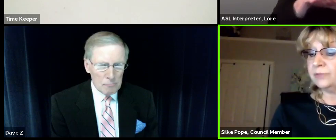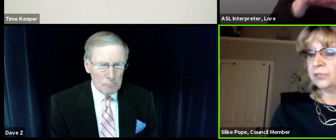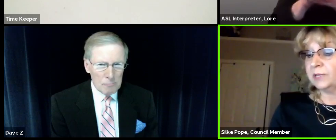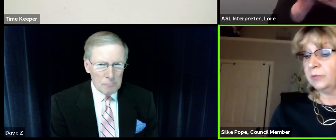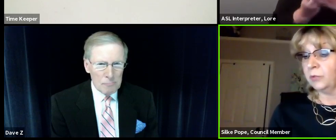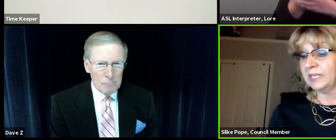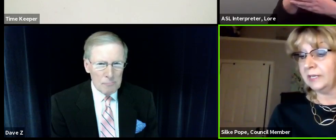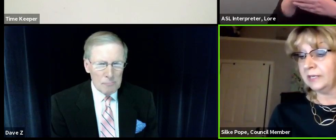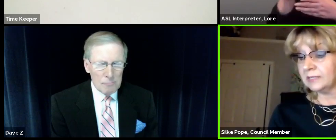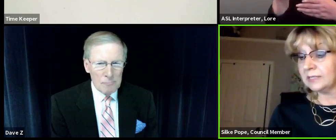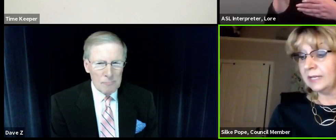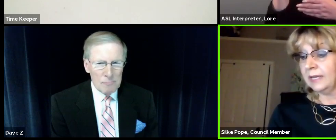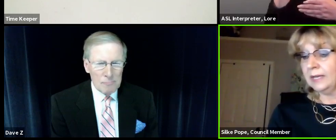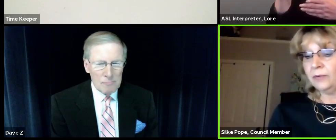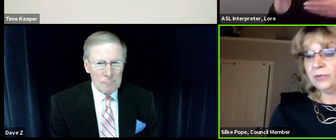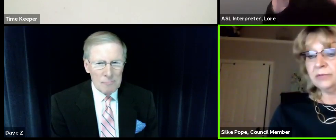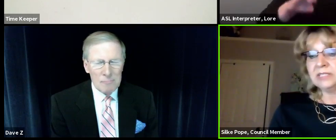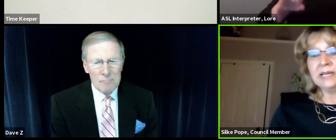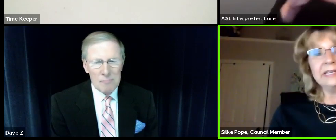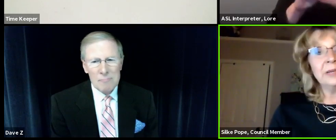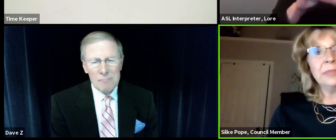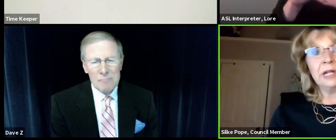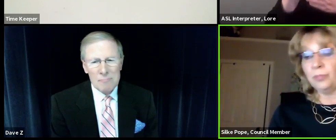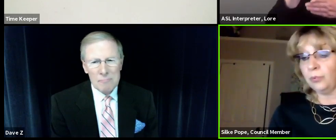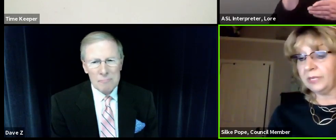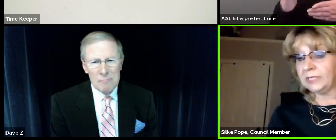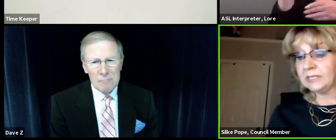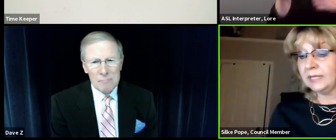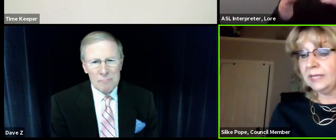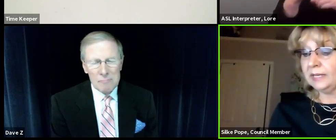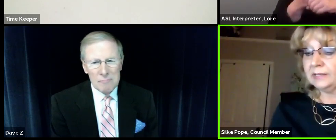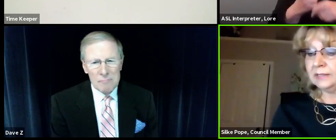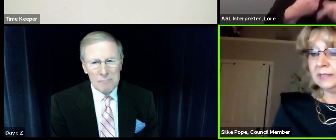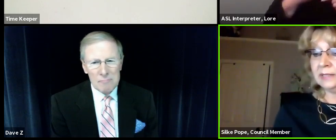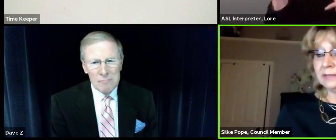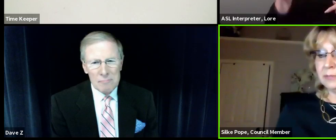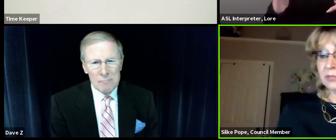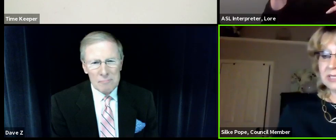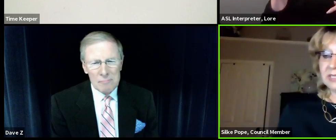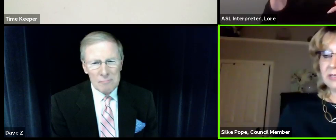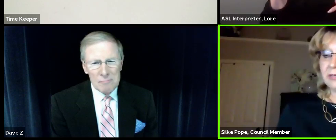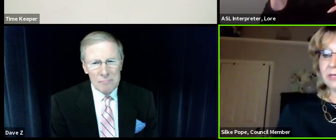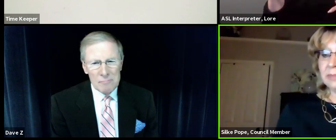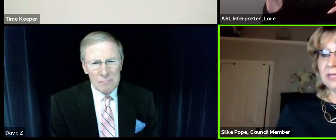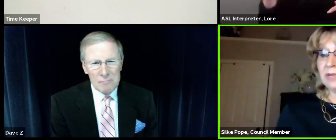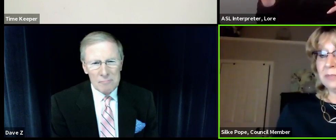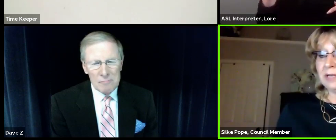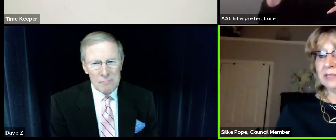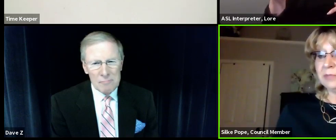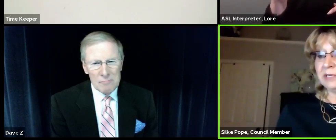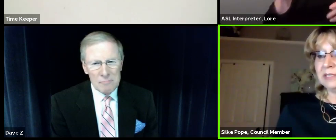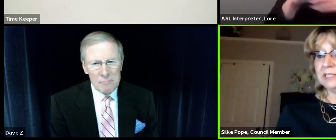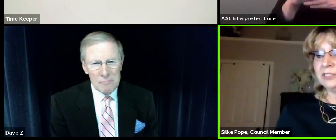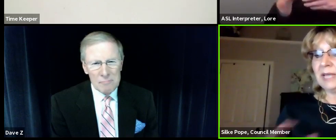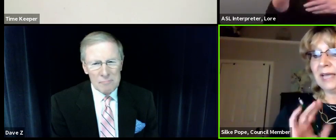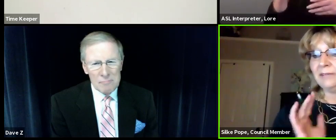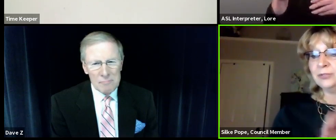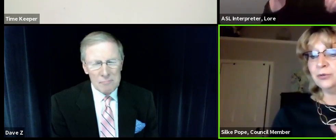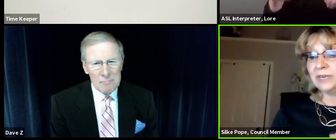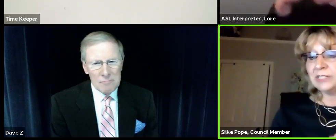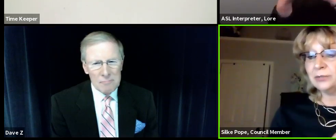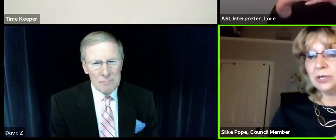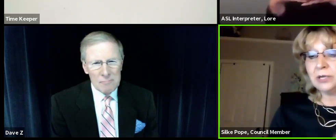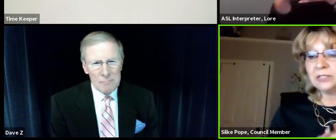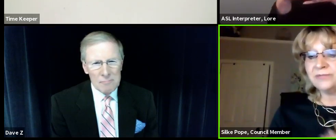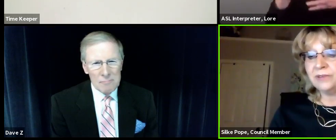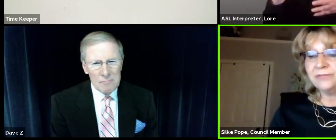School for 21 years. We are residing in Bell Point in a community here in Greenbelt right behind American Legion. I have